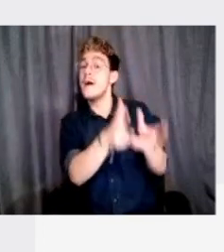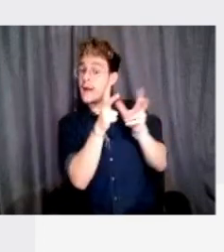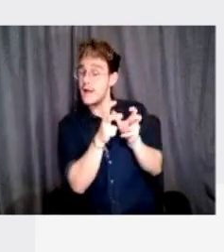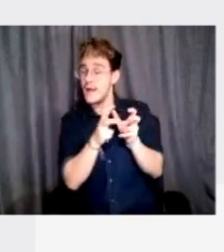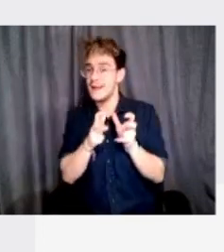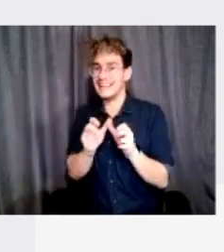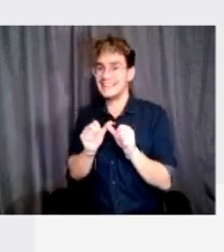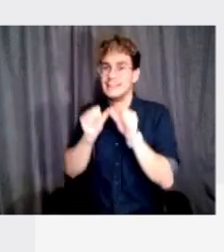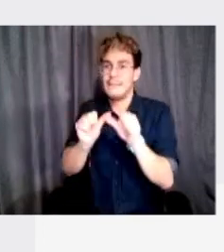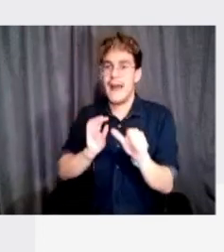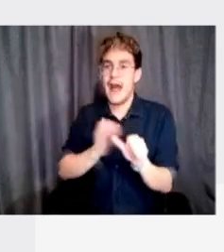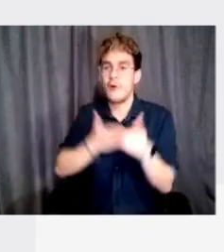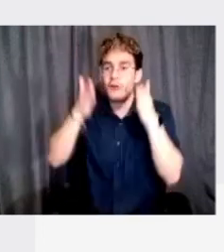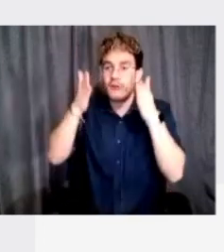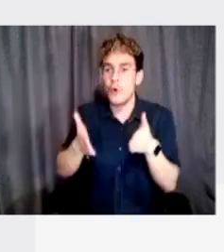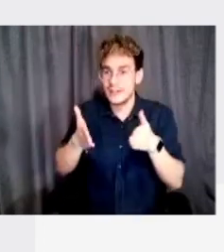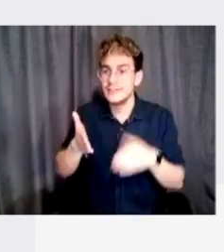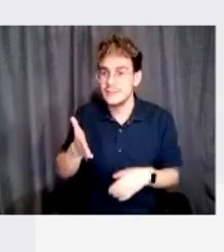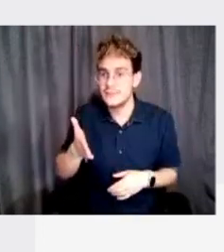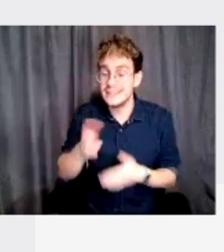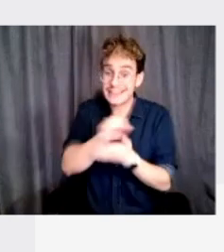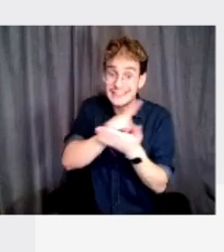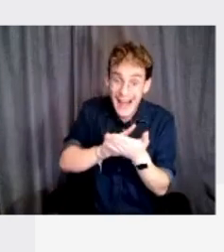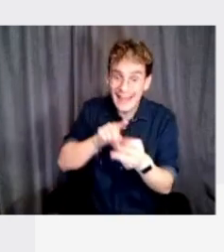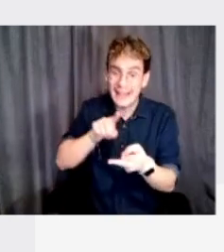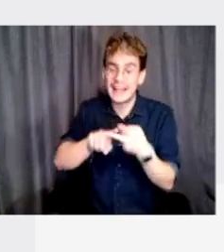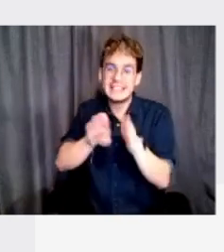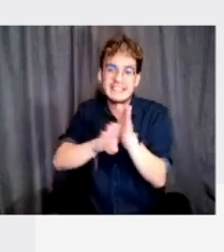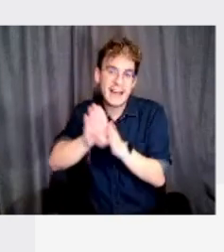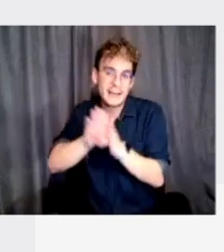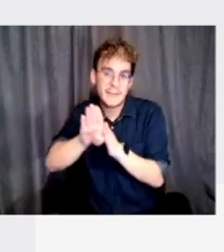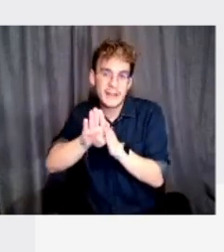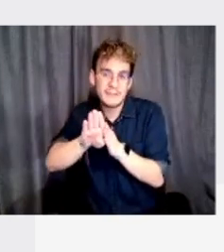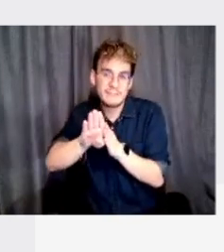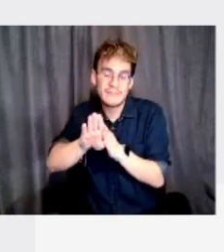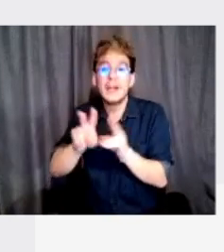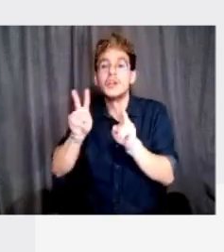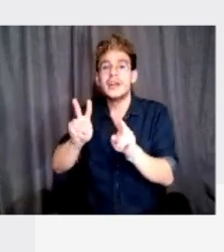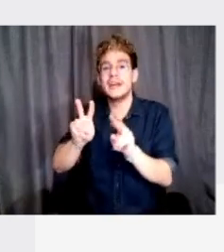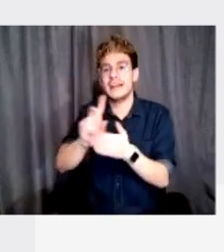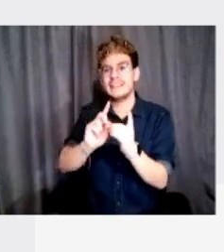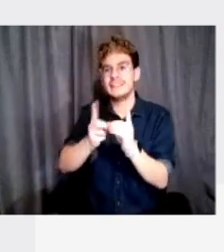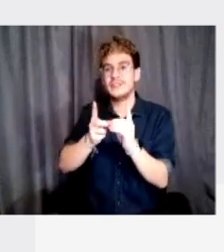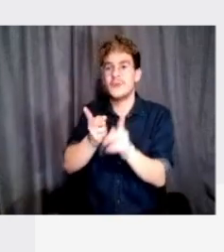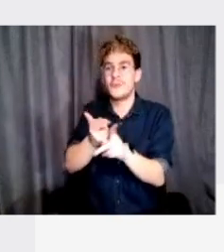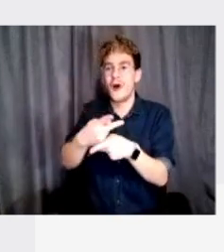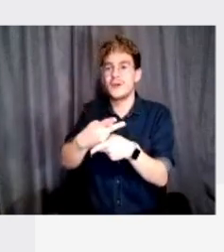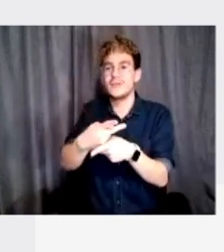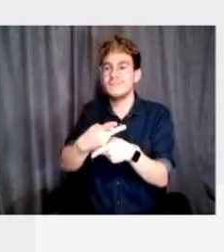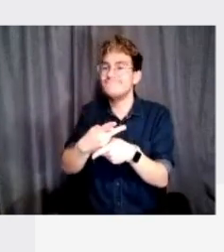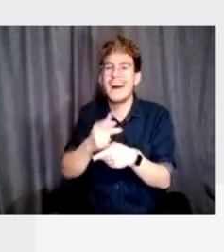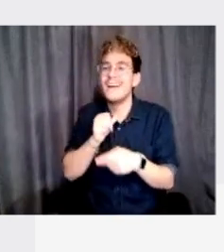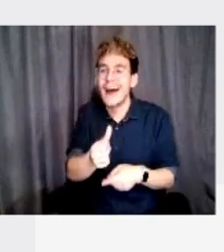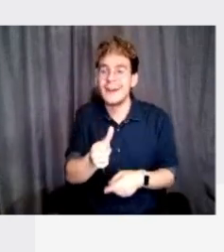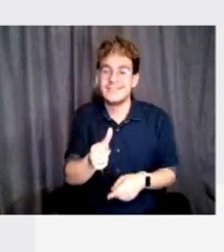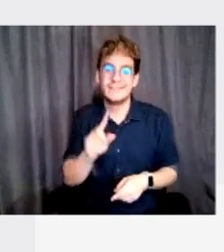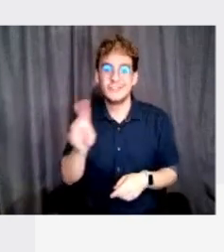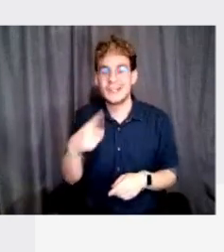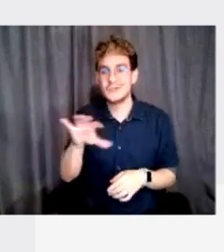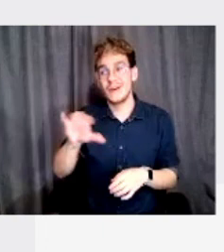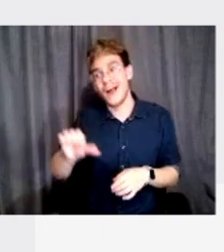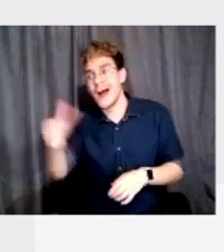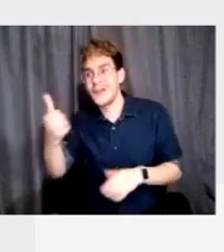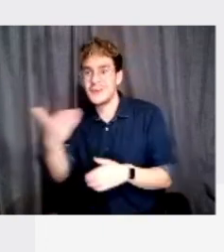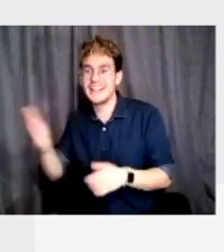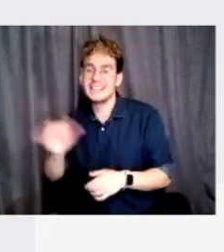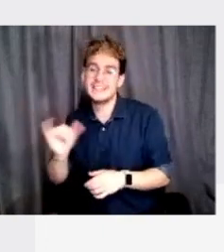focus on design, designing and developing and building digital products, as opposed to doing other things like